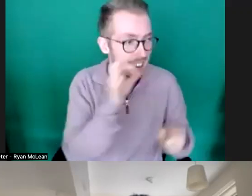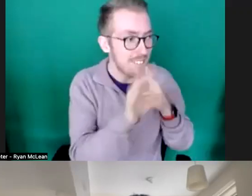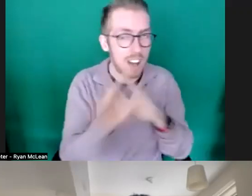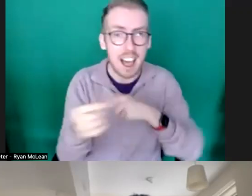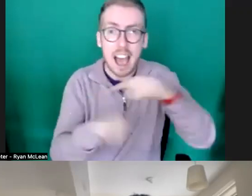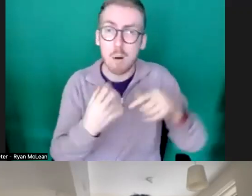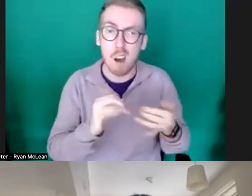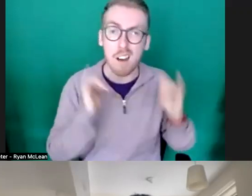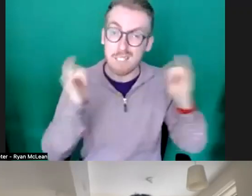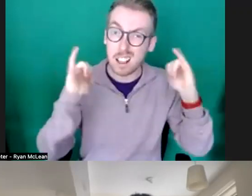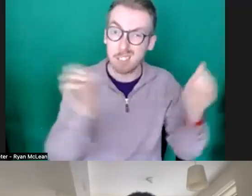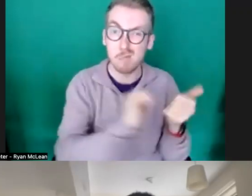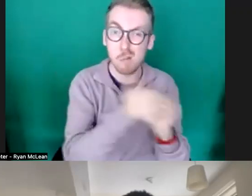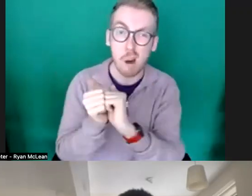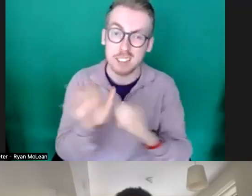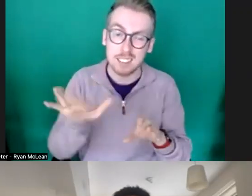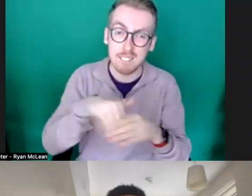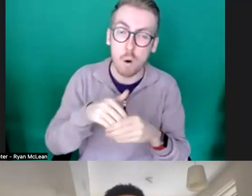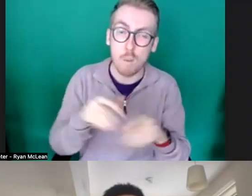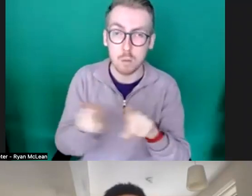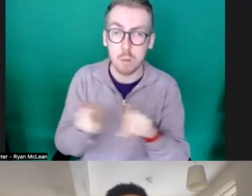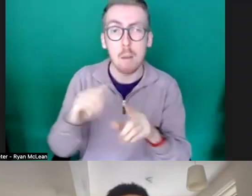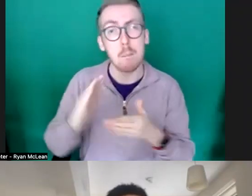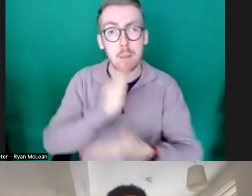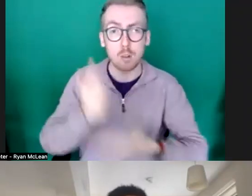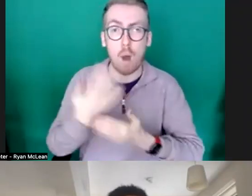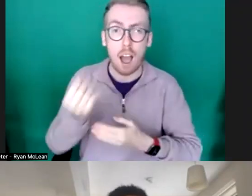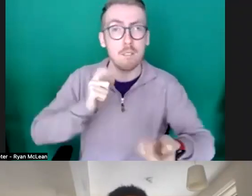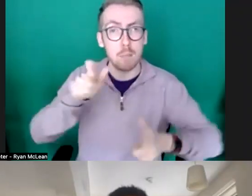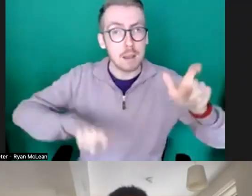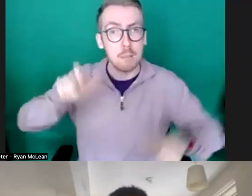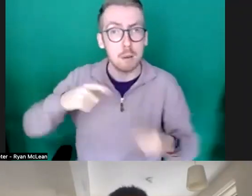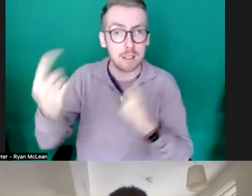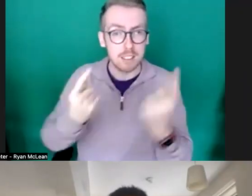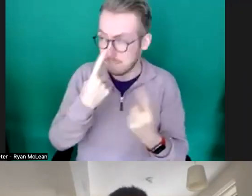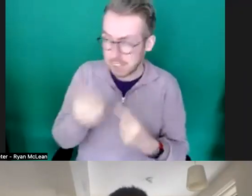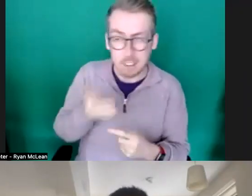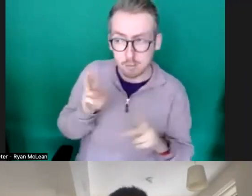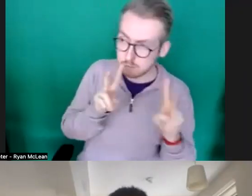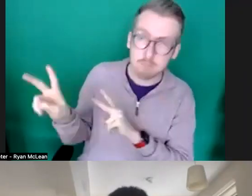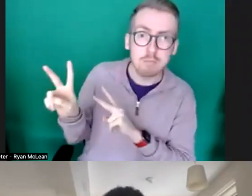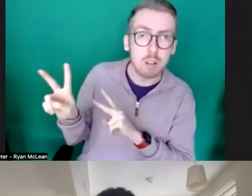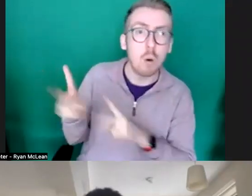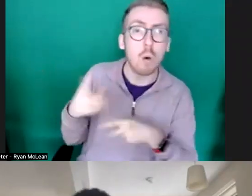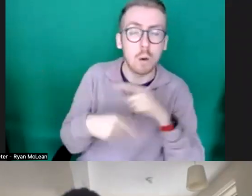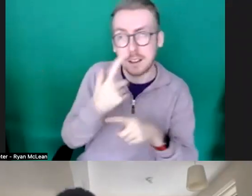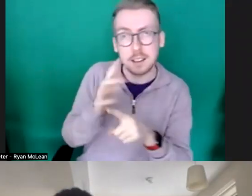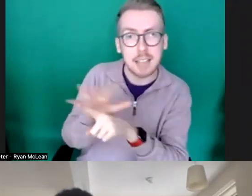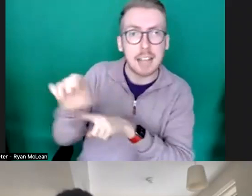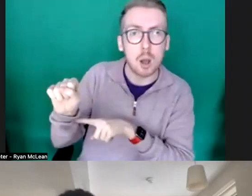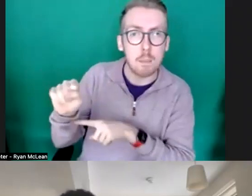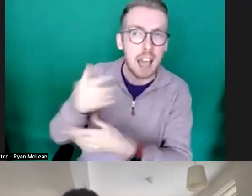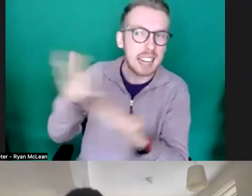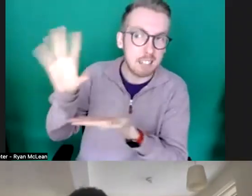to them as well and try and make sure that we have people that are available to attend those and or at least catch up on any